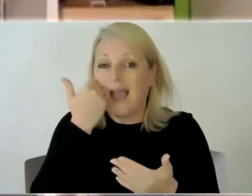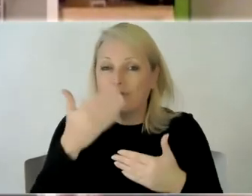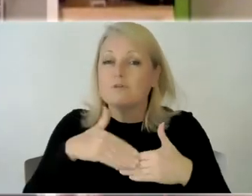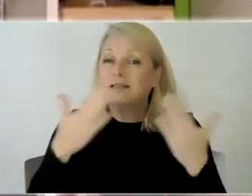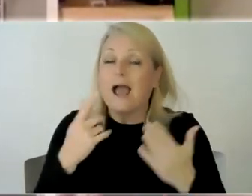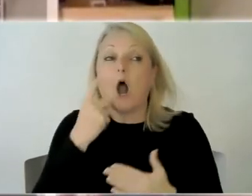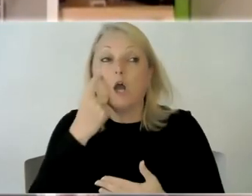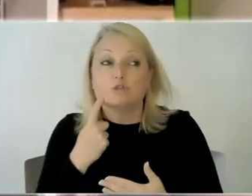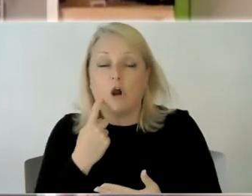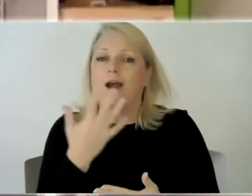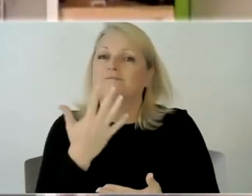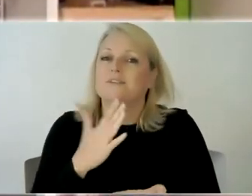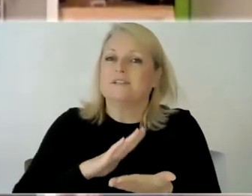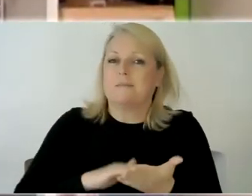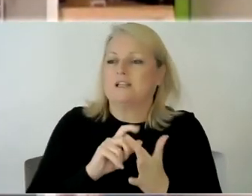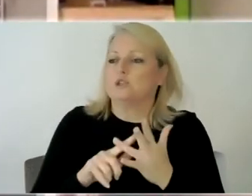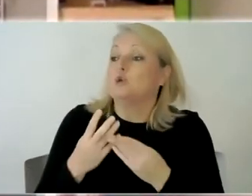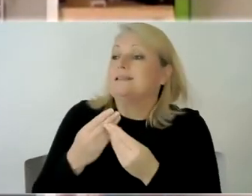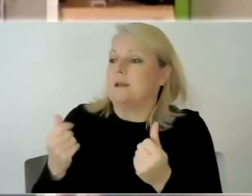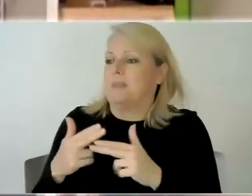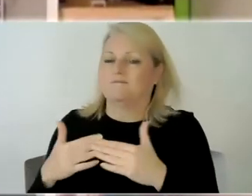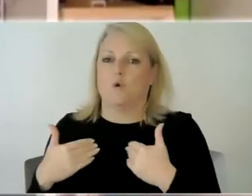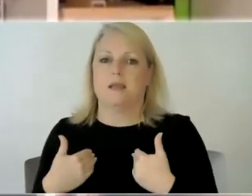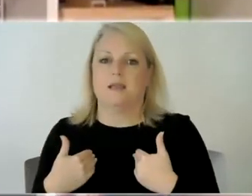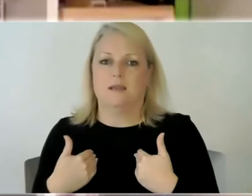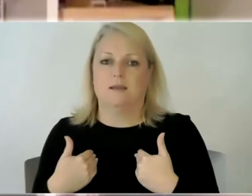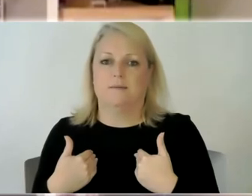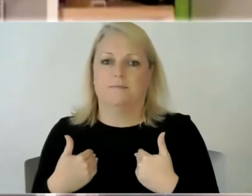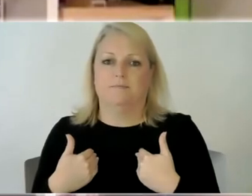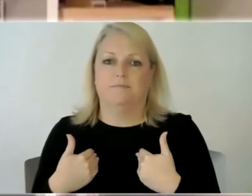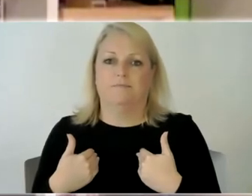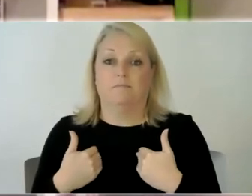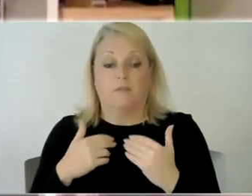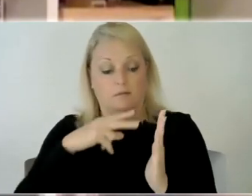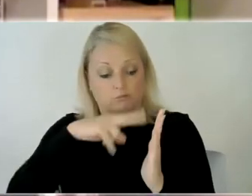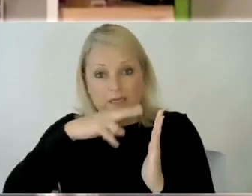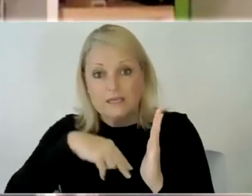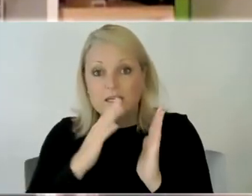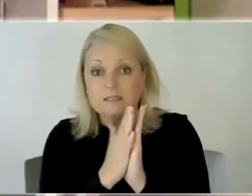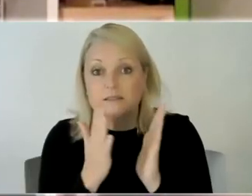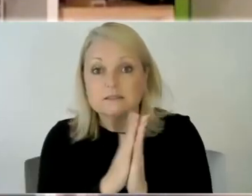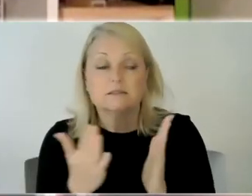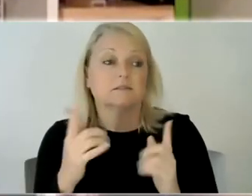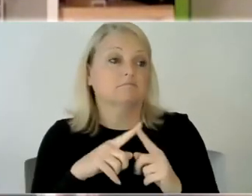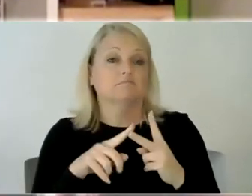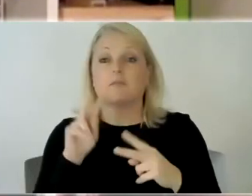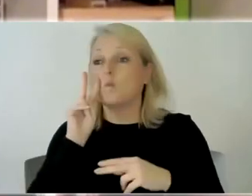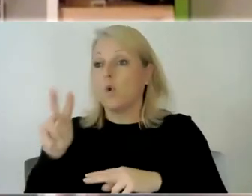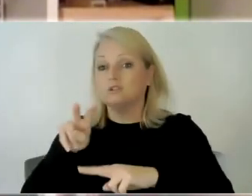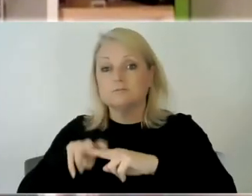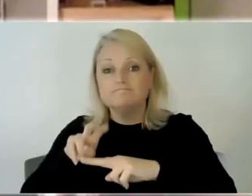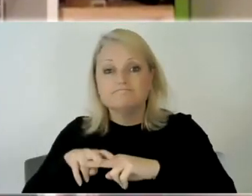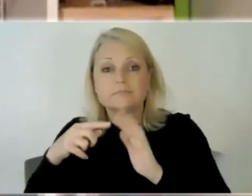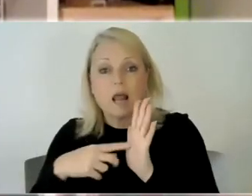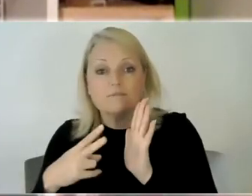least 15 minutes to do something so whether that's read a book whether that's watch tv whether that's